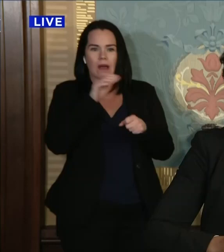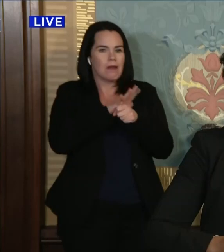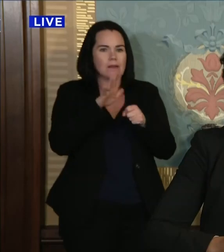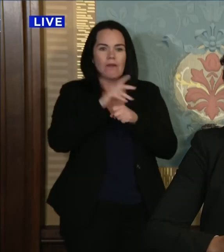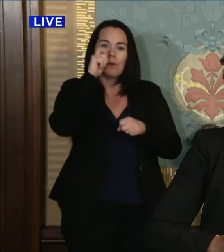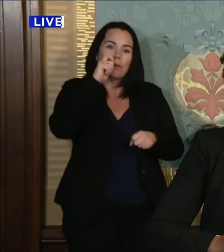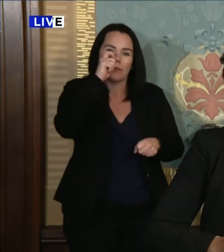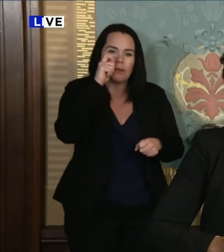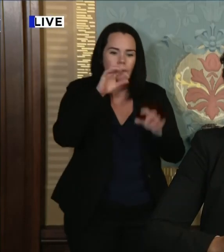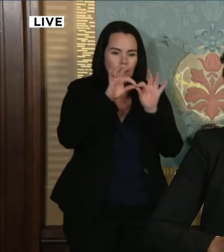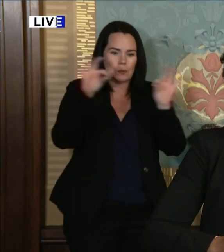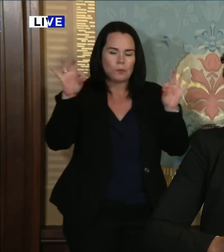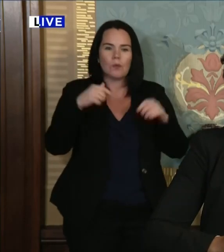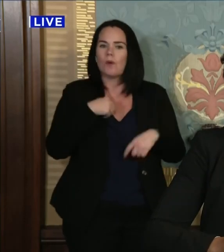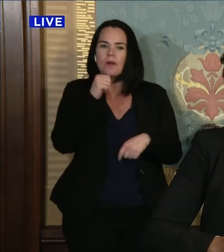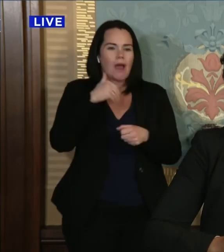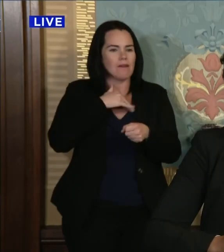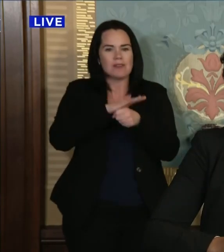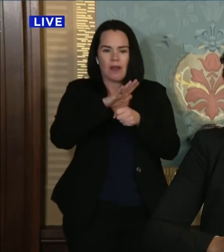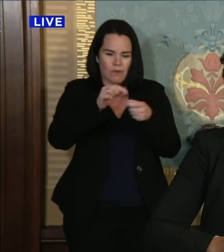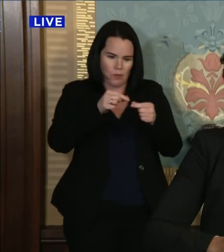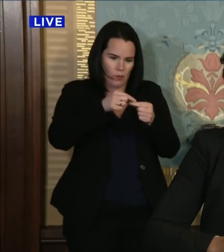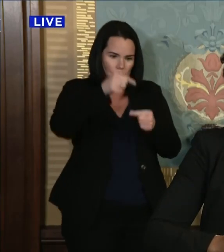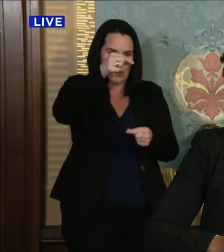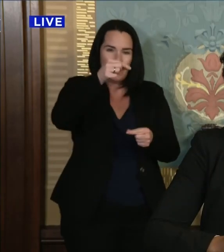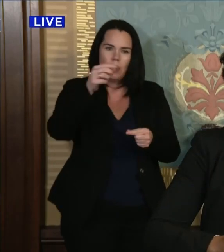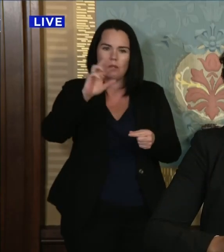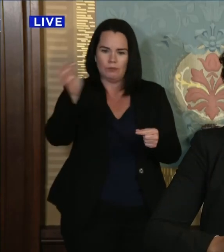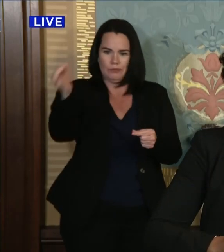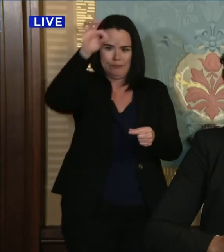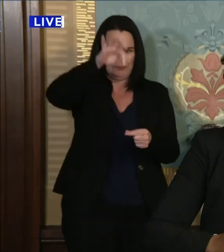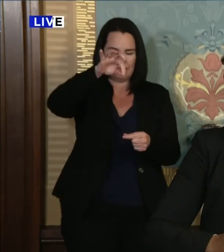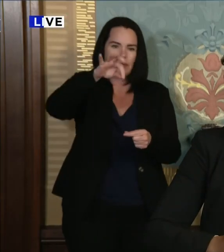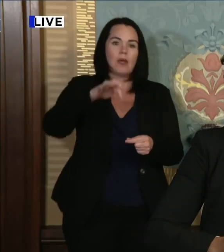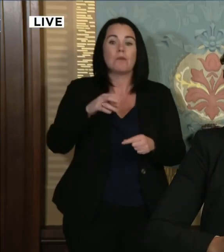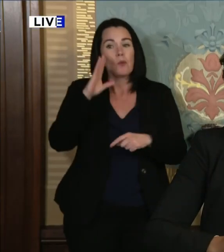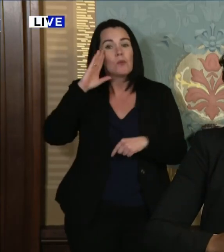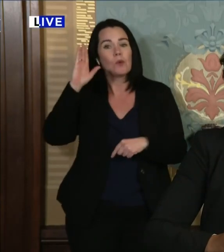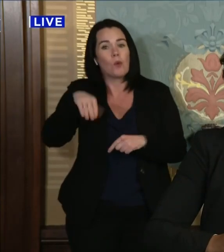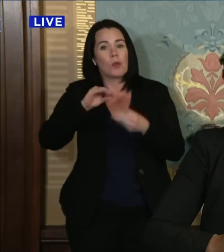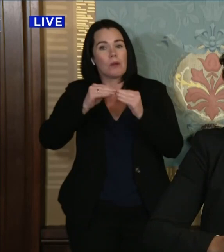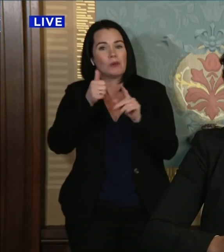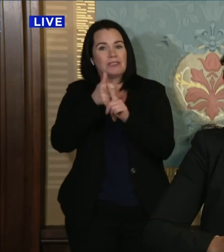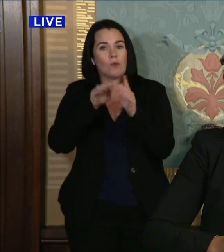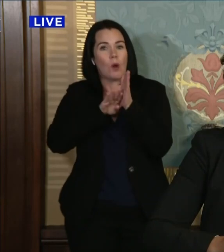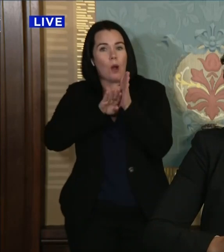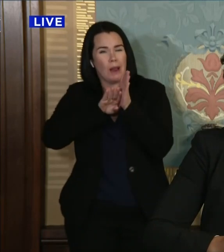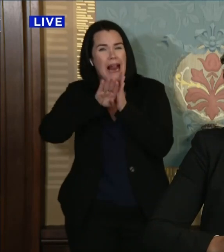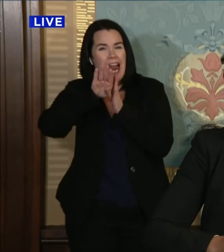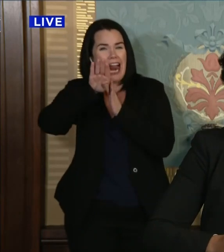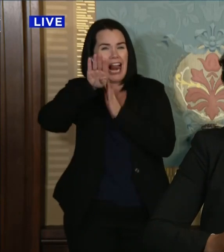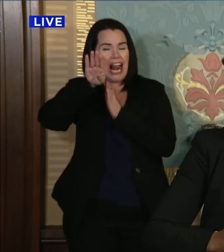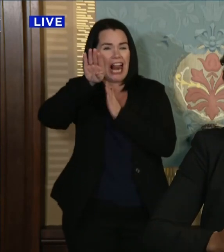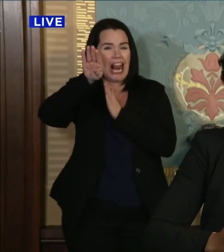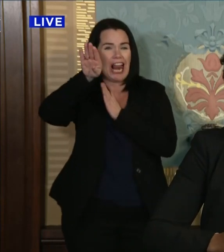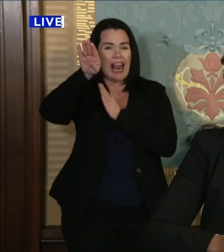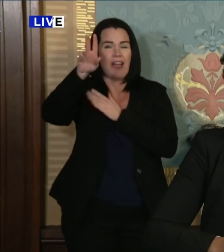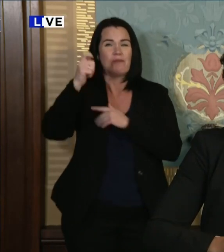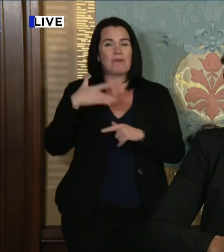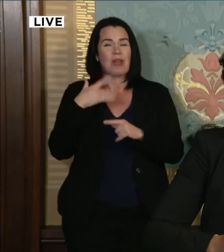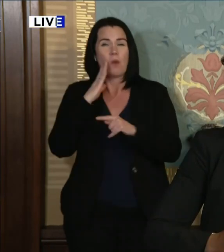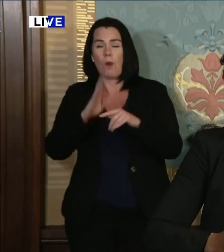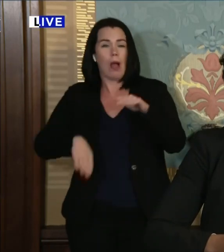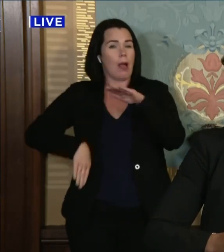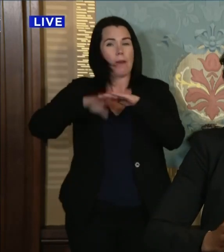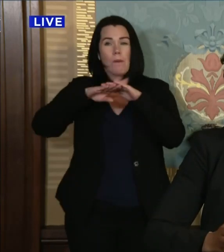reagents. What we know is that it is going to continue to swell and we expect to see a peak in the number of cases in anywhere